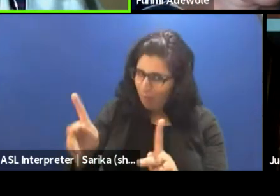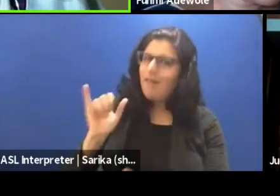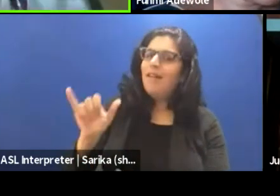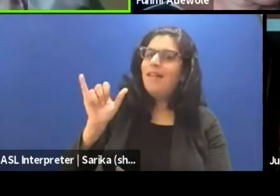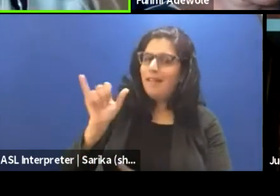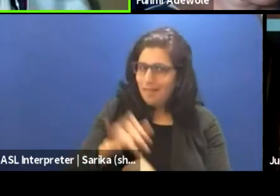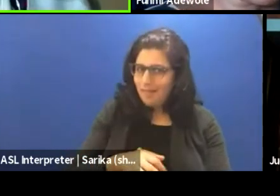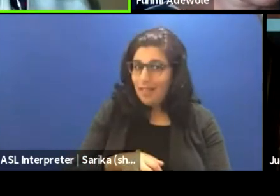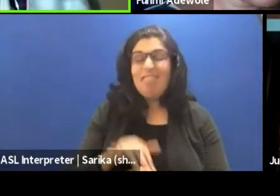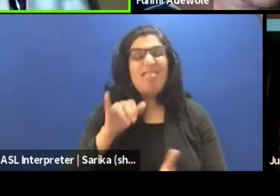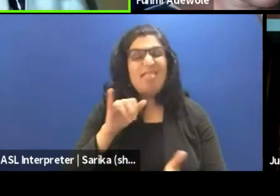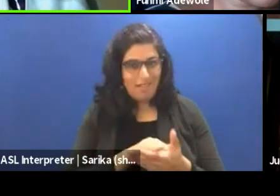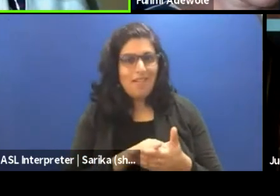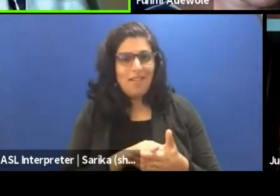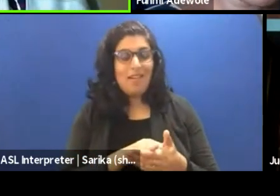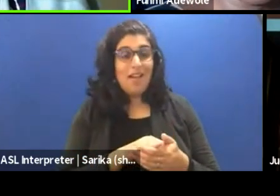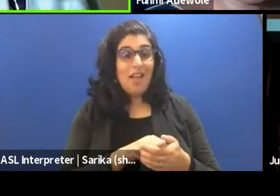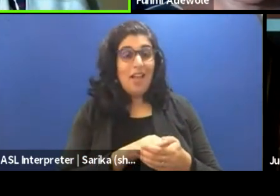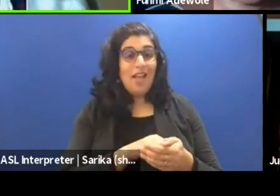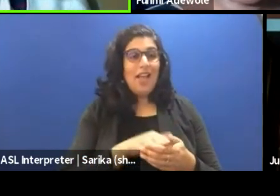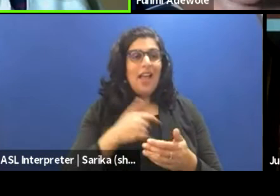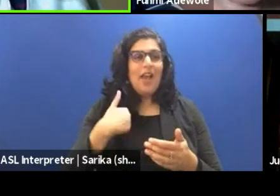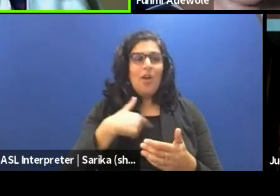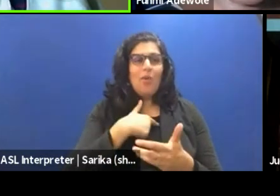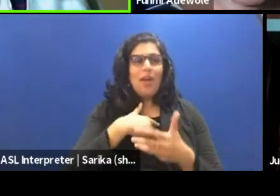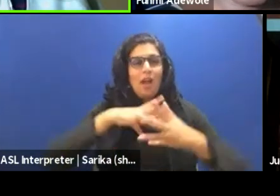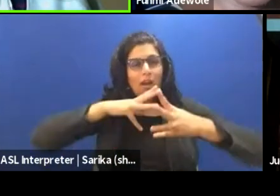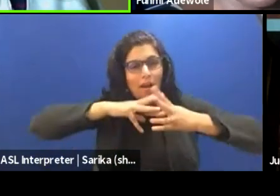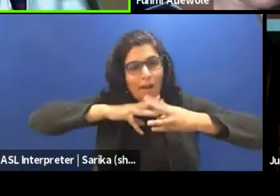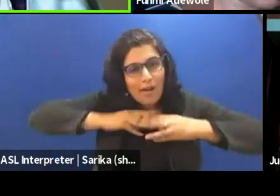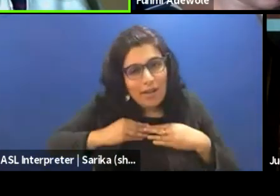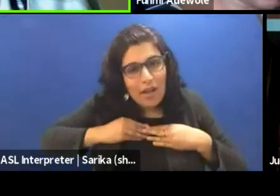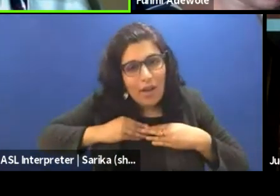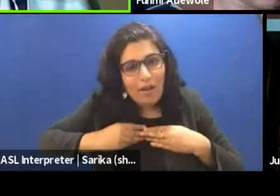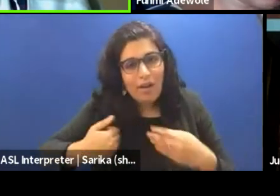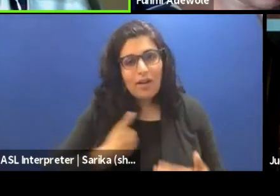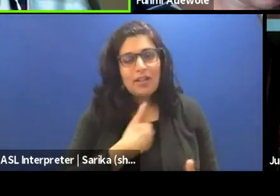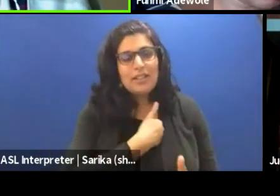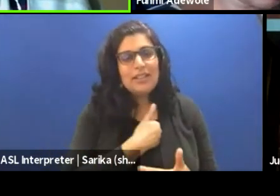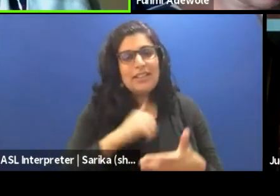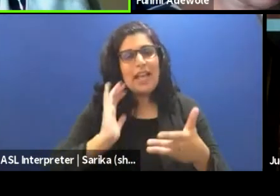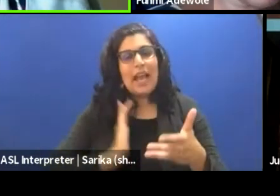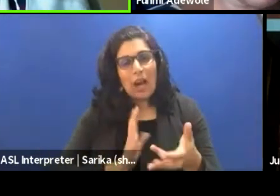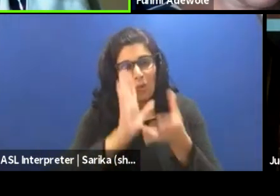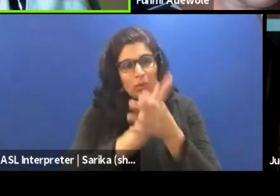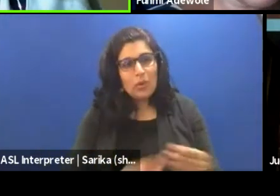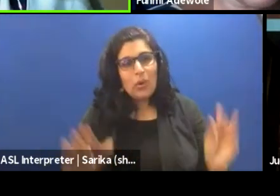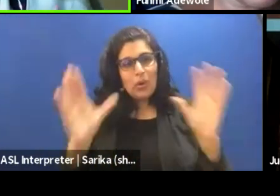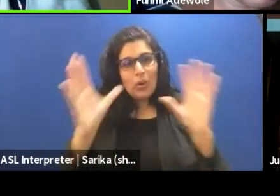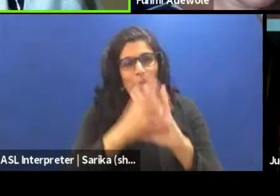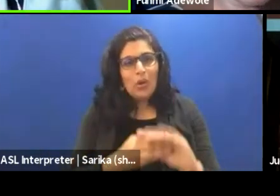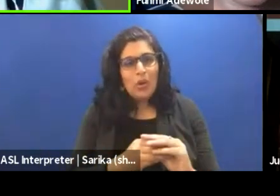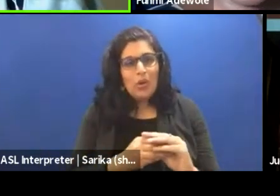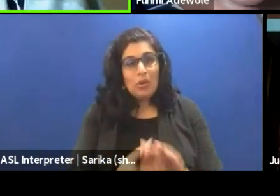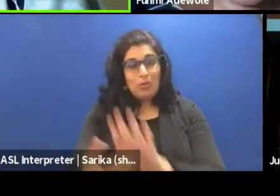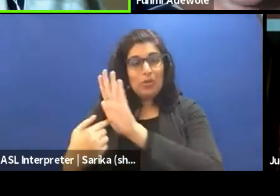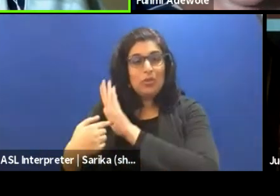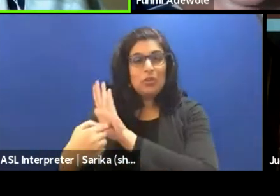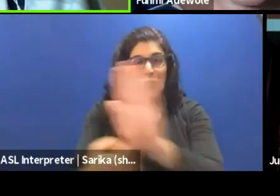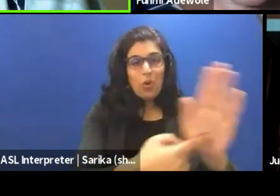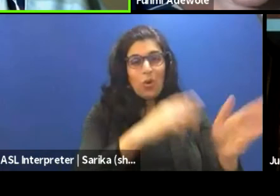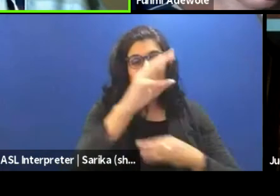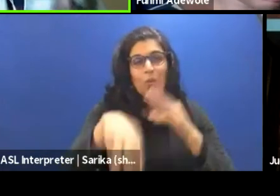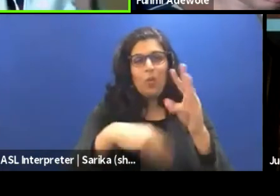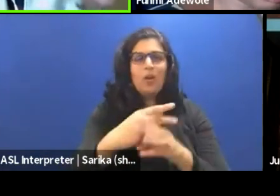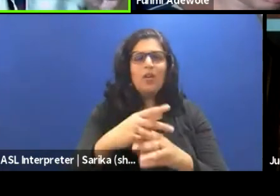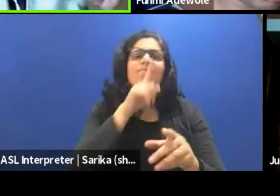after we can embrace ourselves and our stories, then we can show it to the world in an